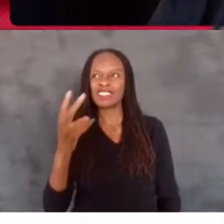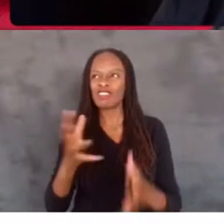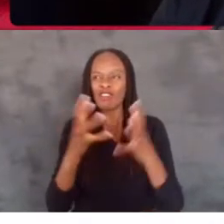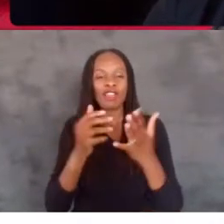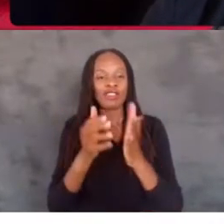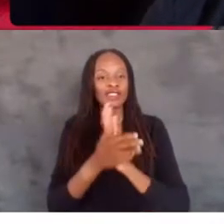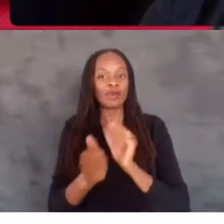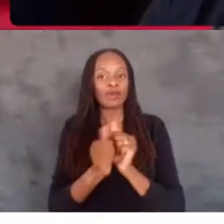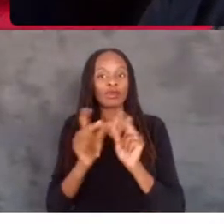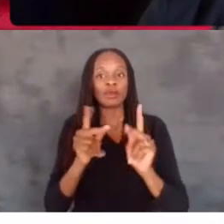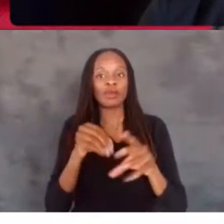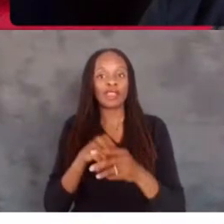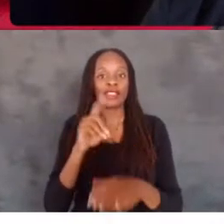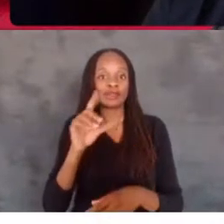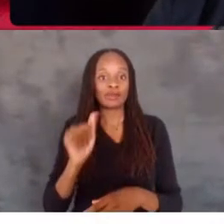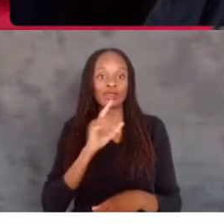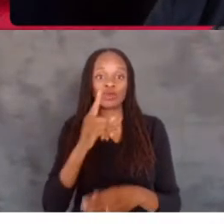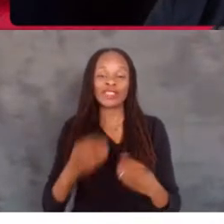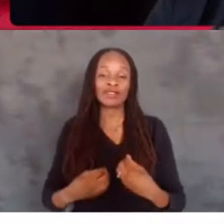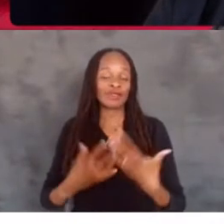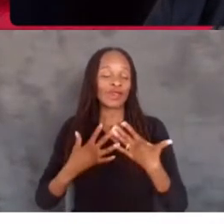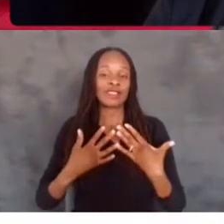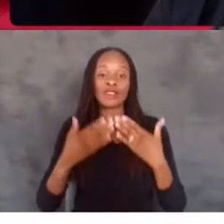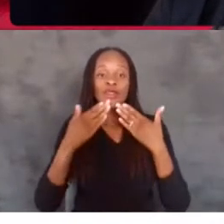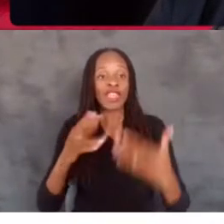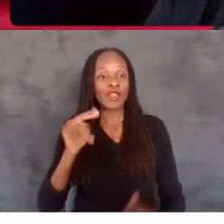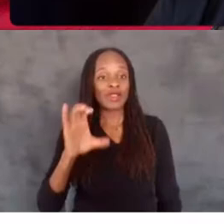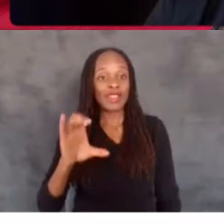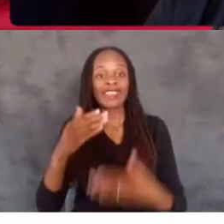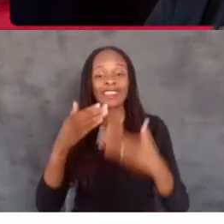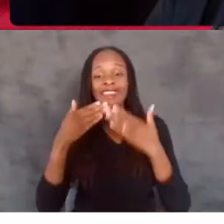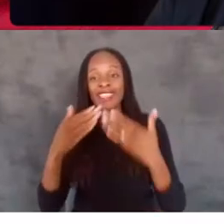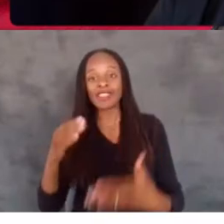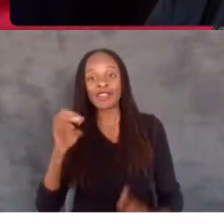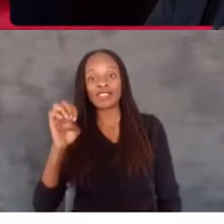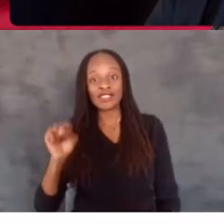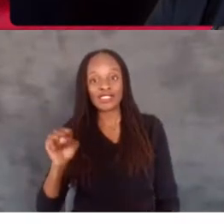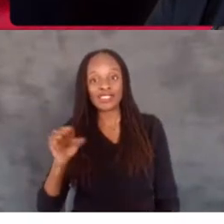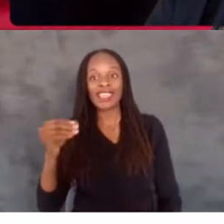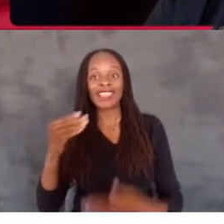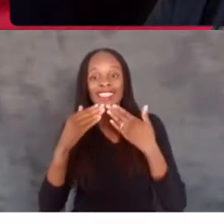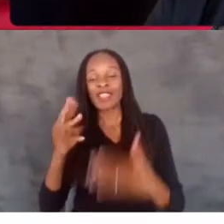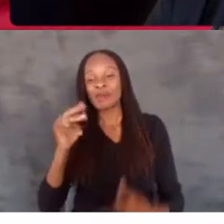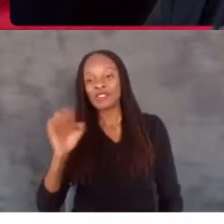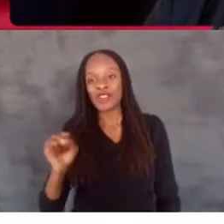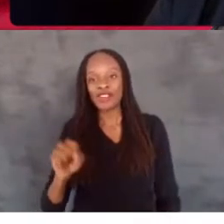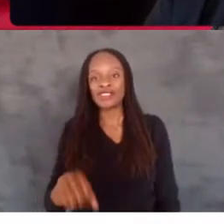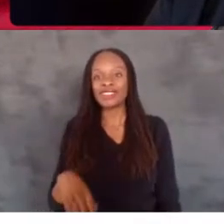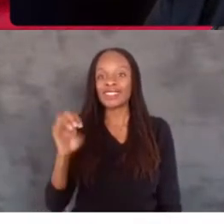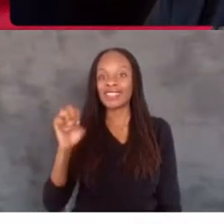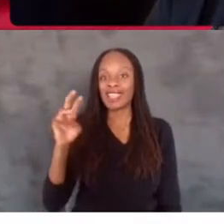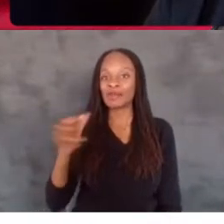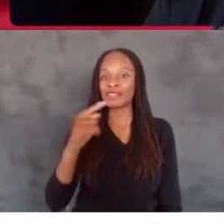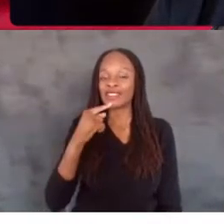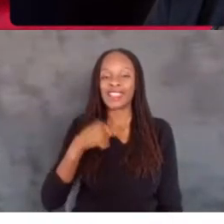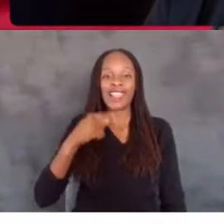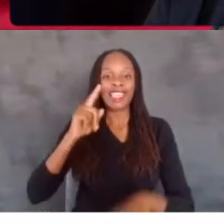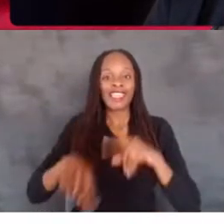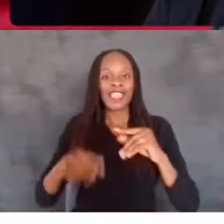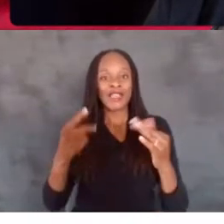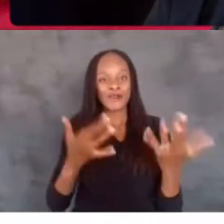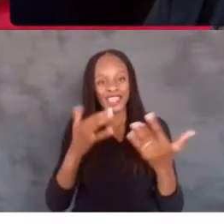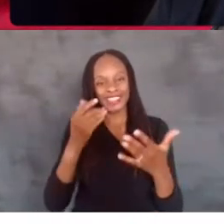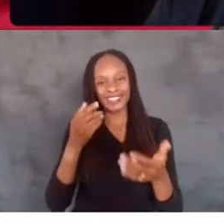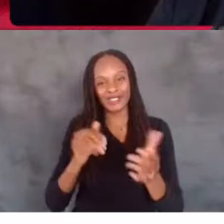just outstanding and really inspirational. Thank you, Nick. Thanks to Easterseals. And I can't... Thanks to Microsoft. And I can't wait to work with you again, Nick.